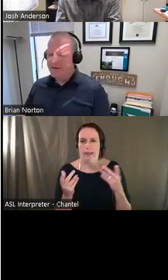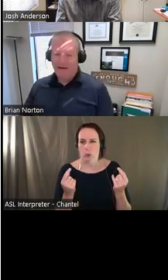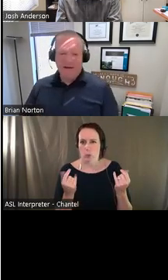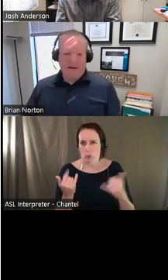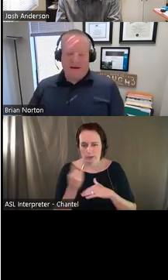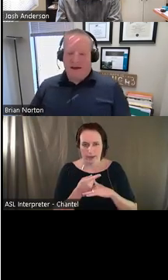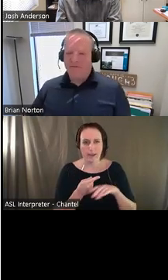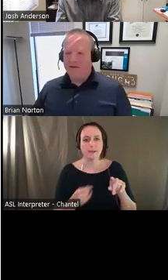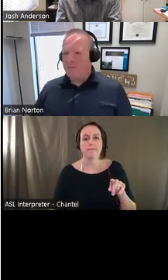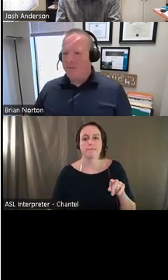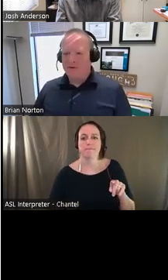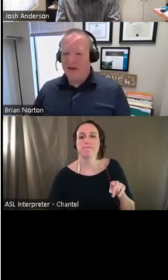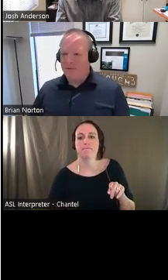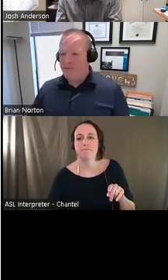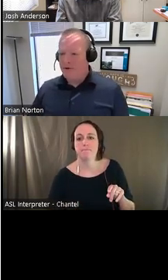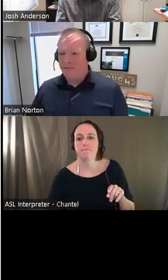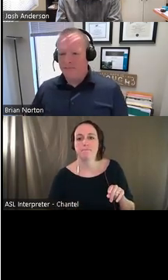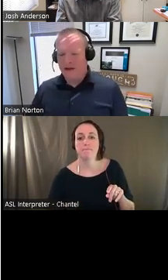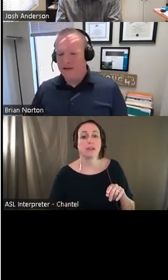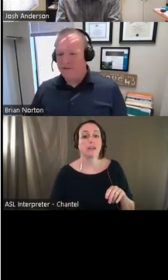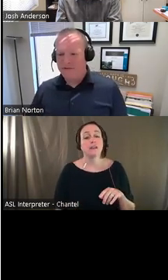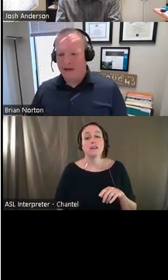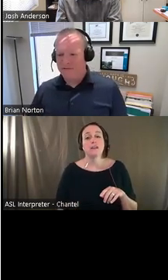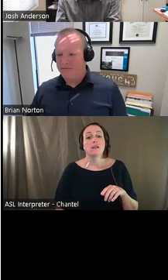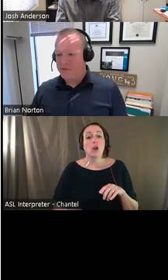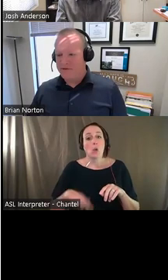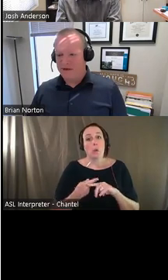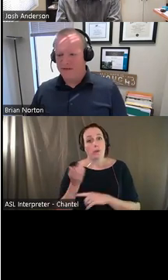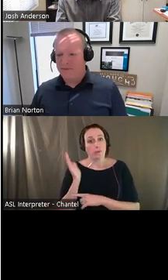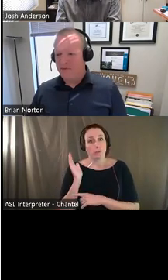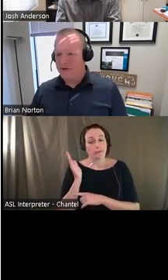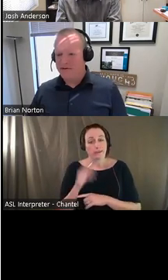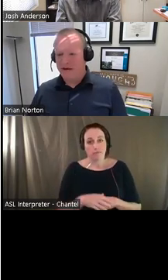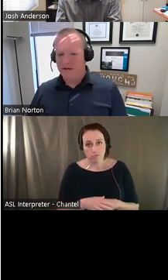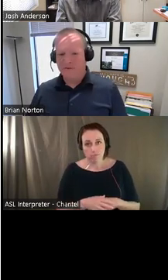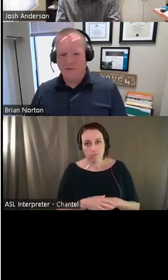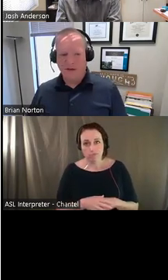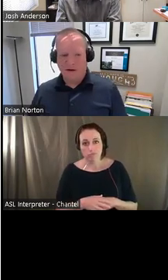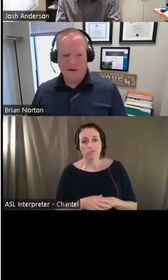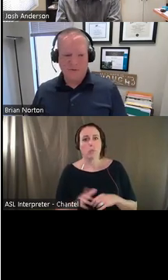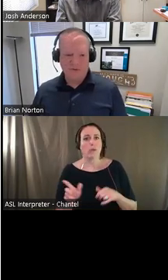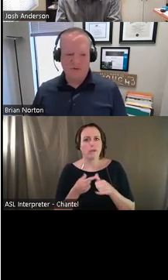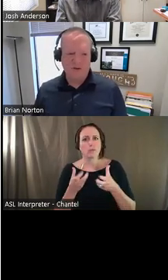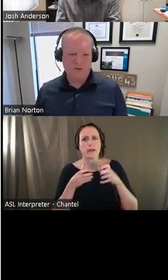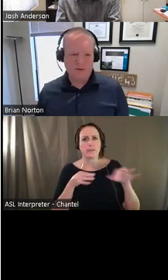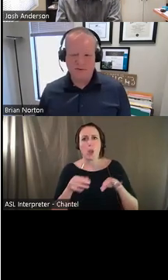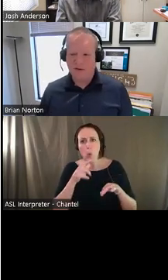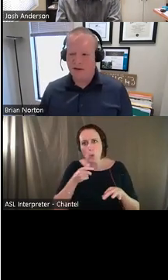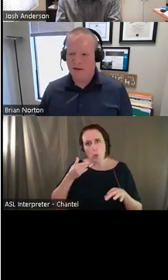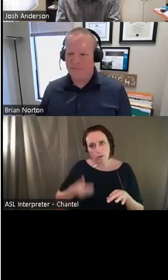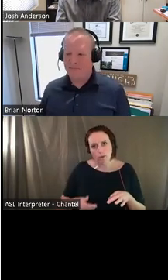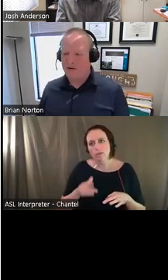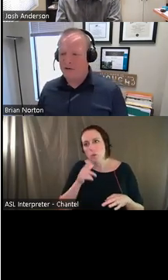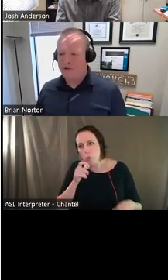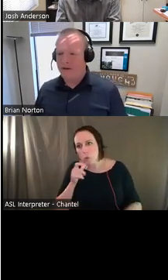Obviously, every time we present, we want to kind of level set folks and give people an understanding of who we are. So we'll do some intros,